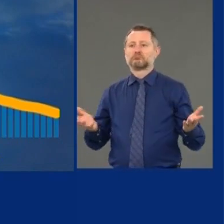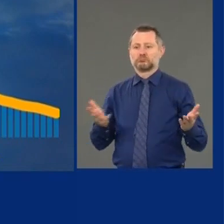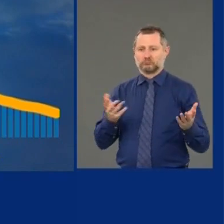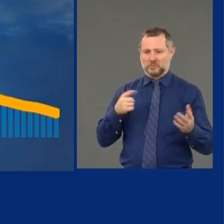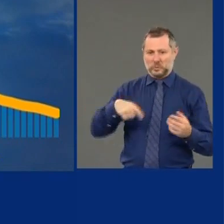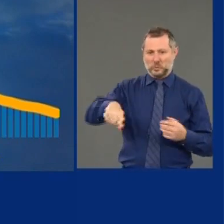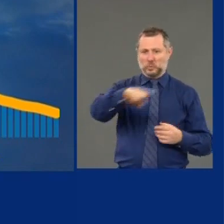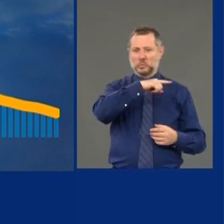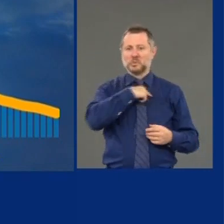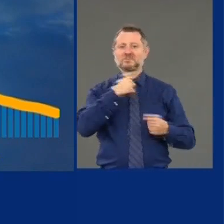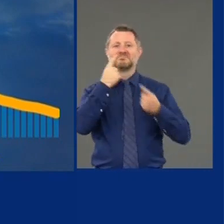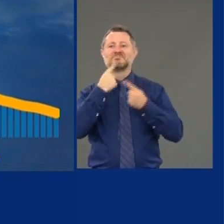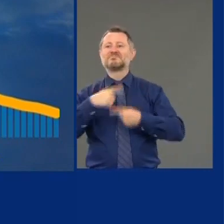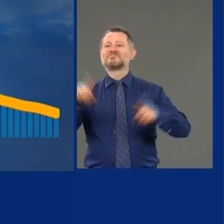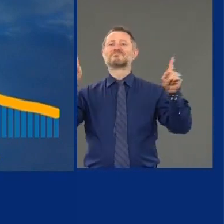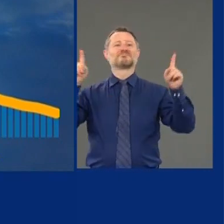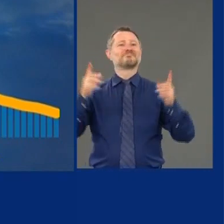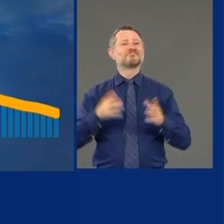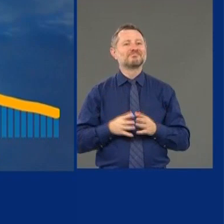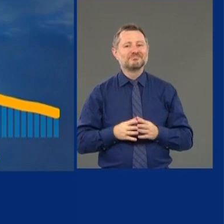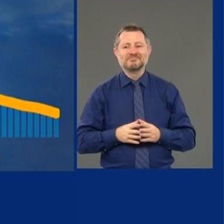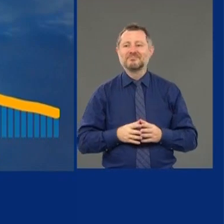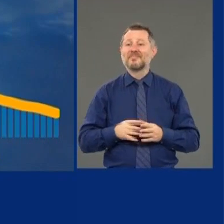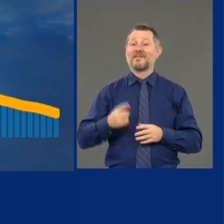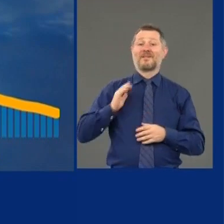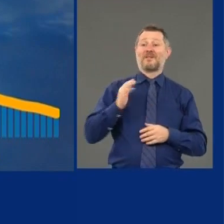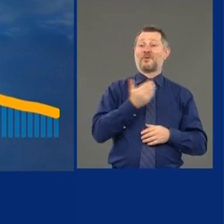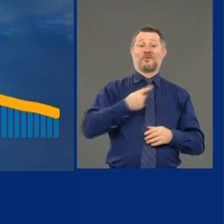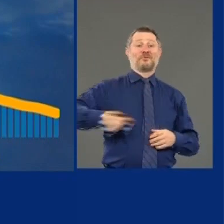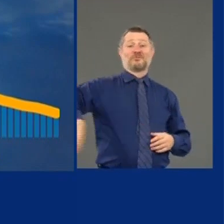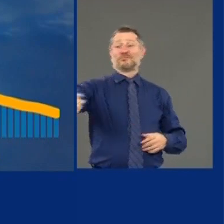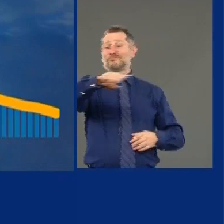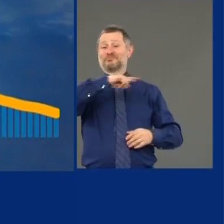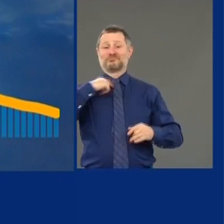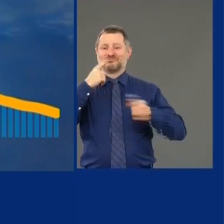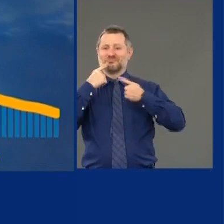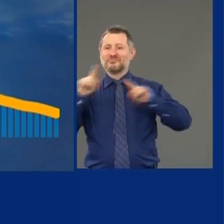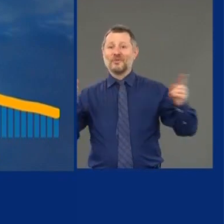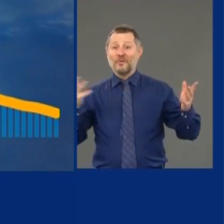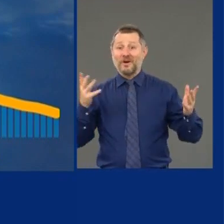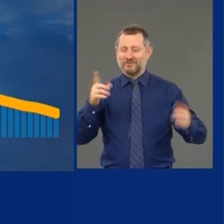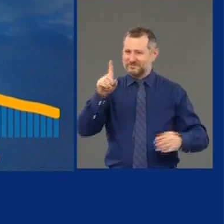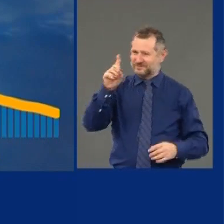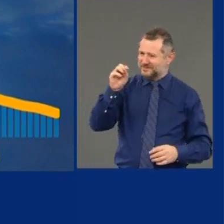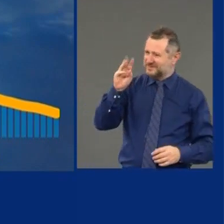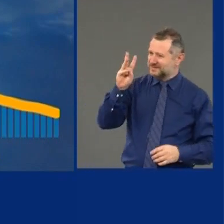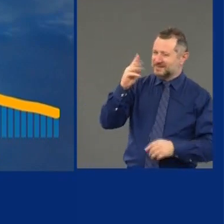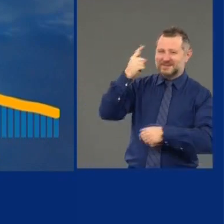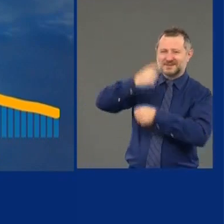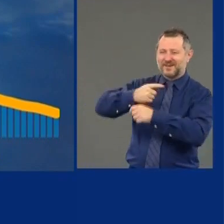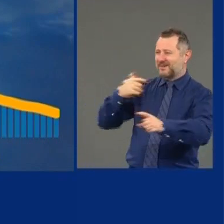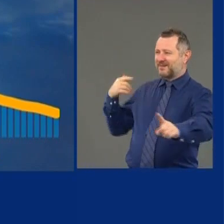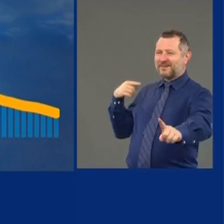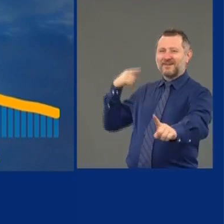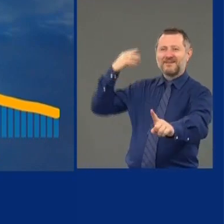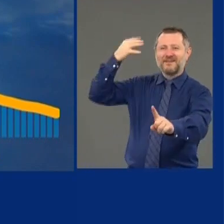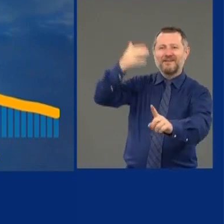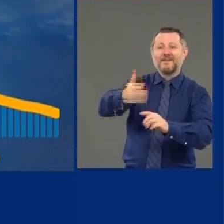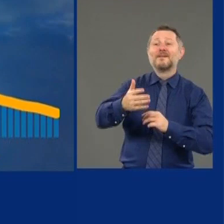we did it. And our accomplishment over these past 106 days will go down in the history books.